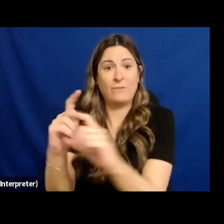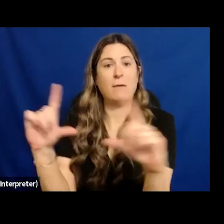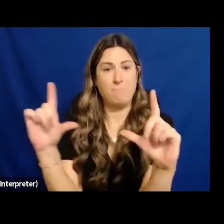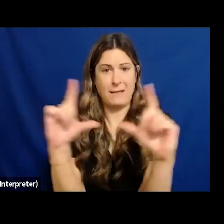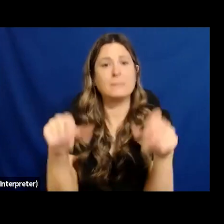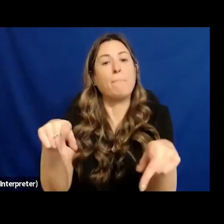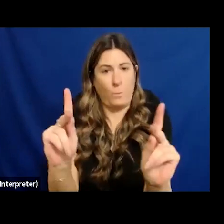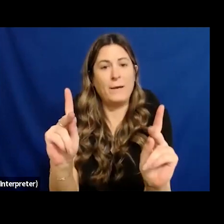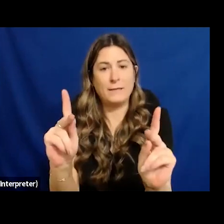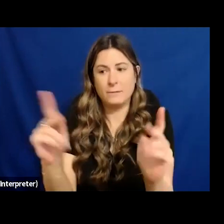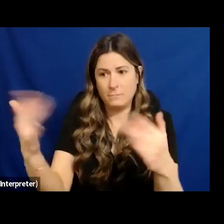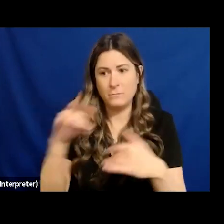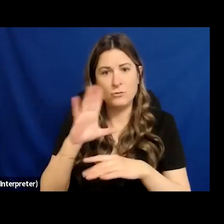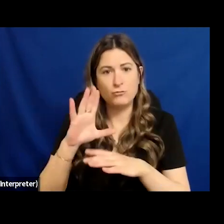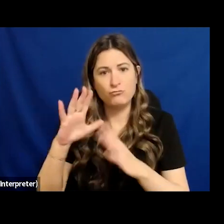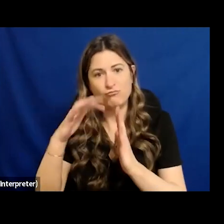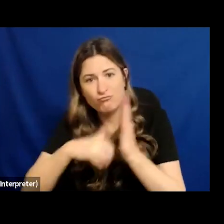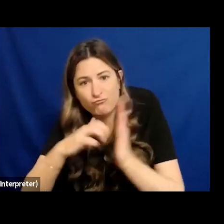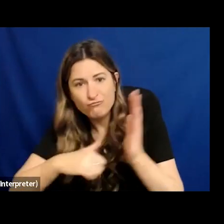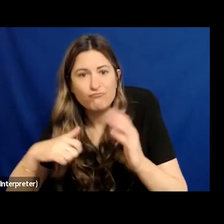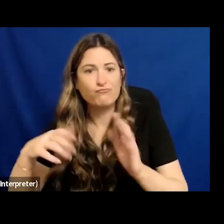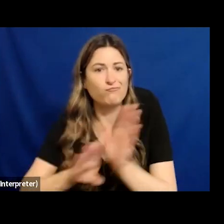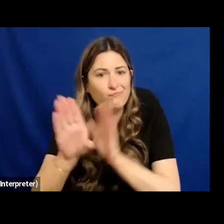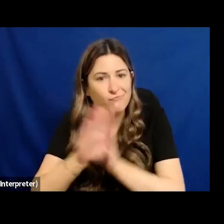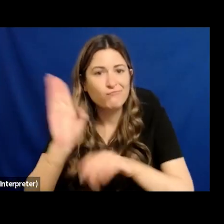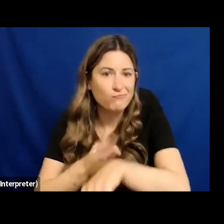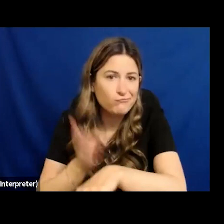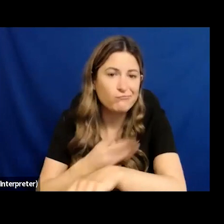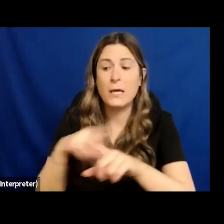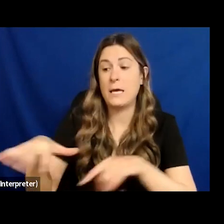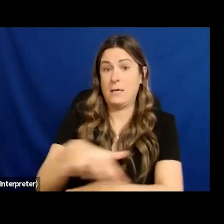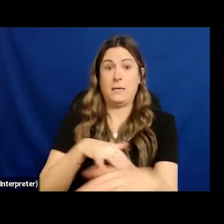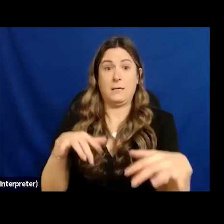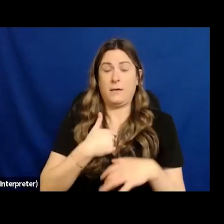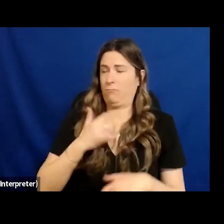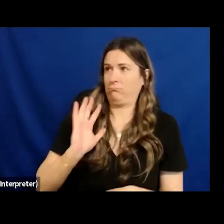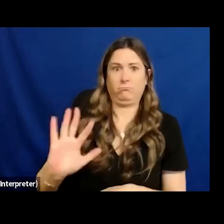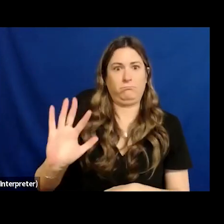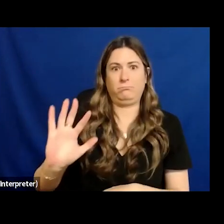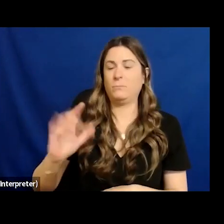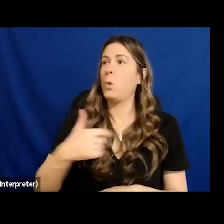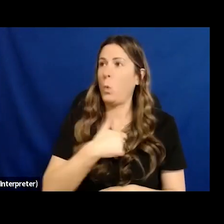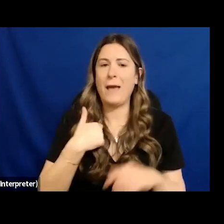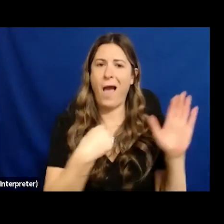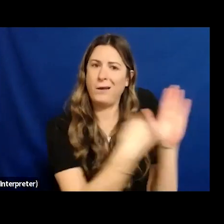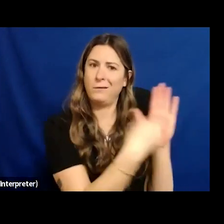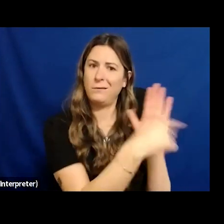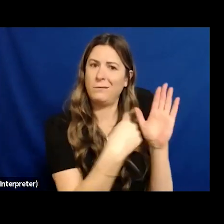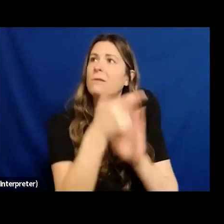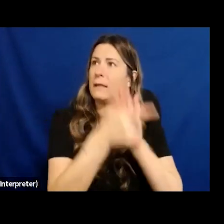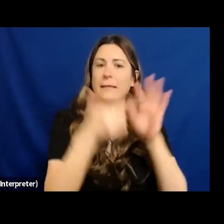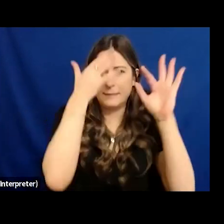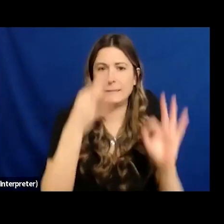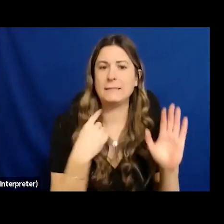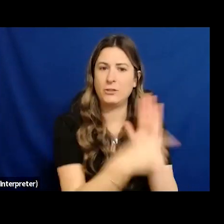because we had protected legal decisions the Saanichton Bay marina decision we were able to put back a marina